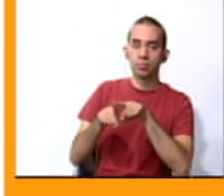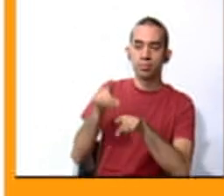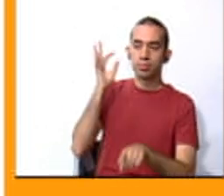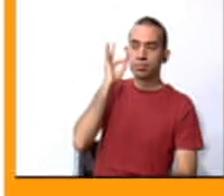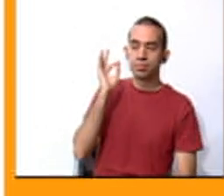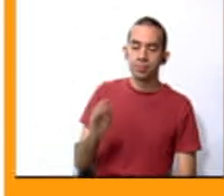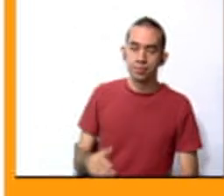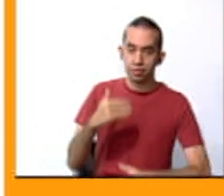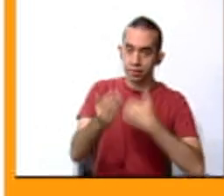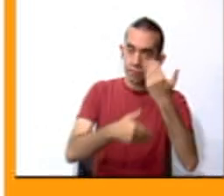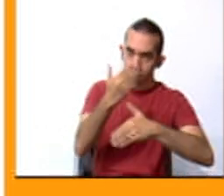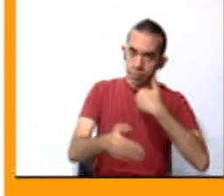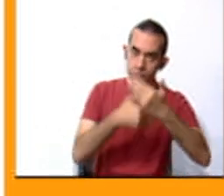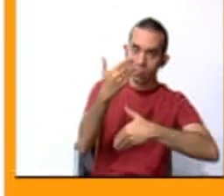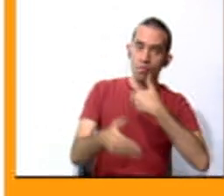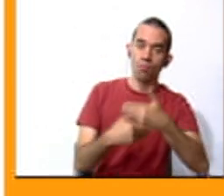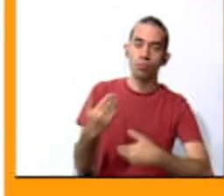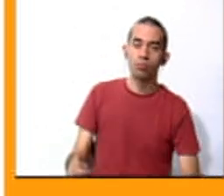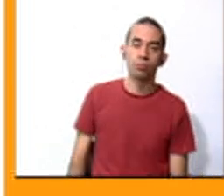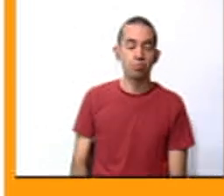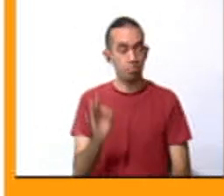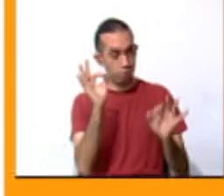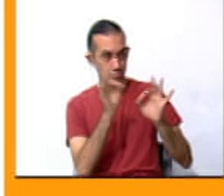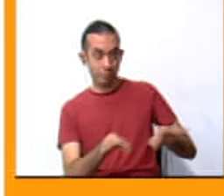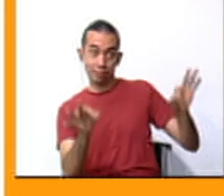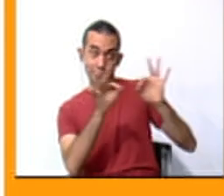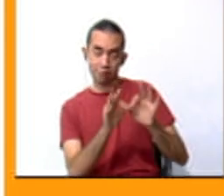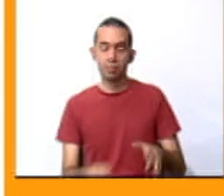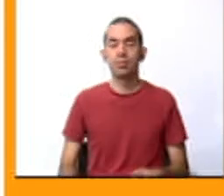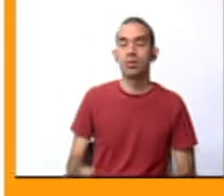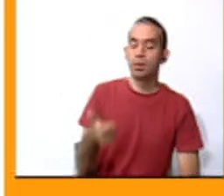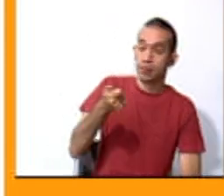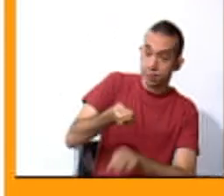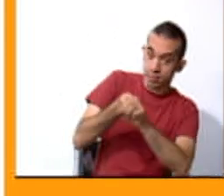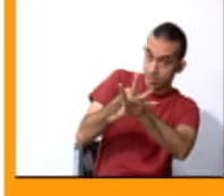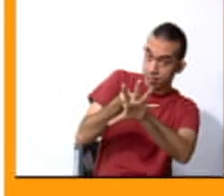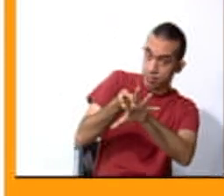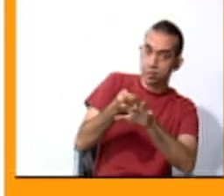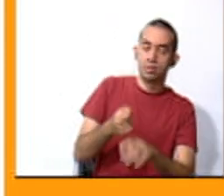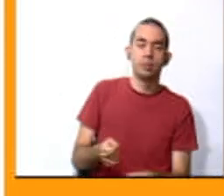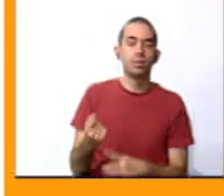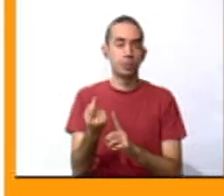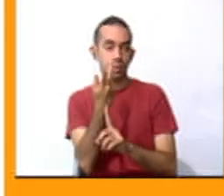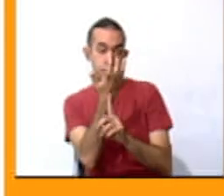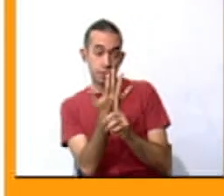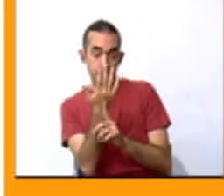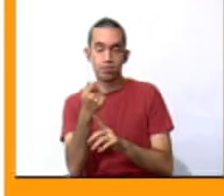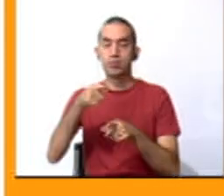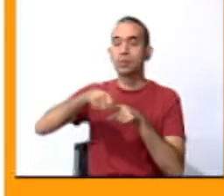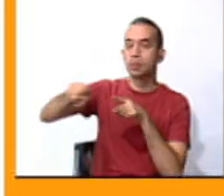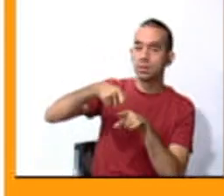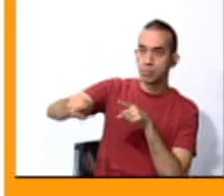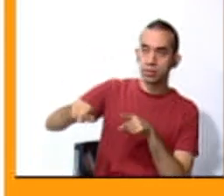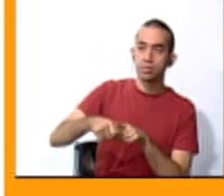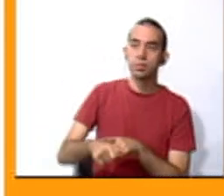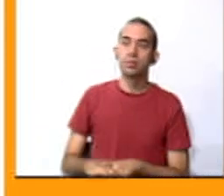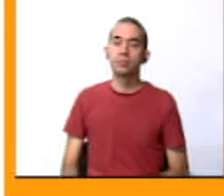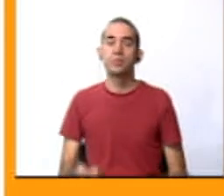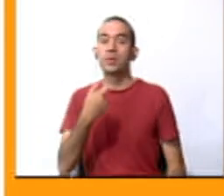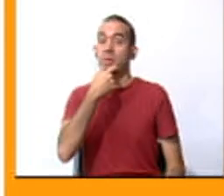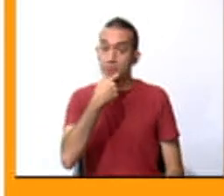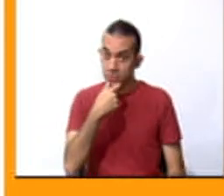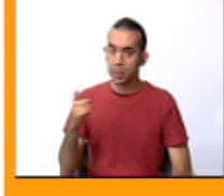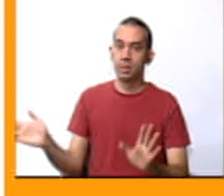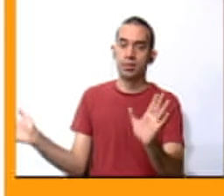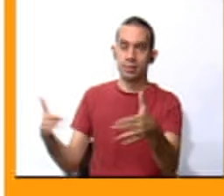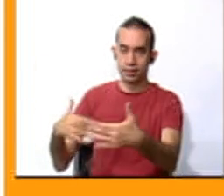puts some toilet paper. Very important. A flashlight, a candle, matches, and a whistle in